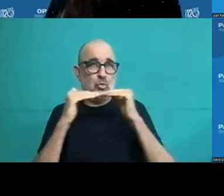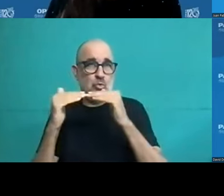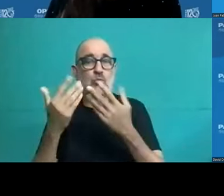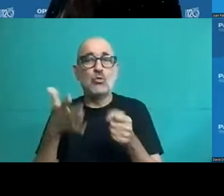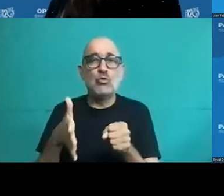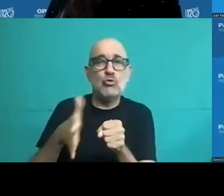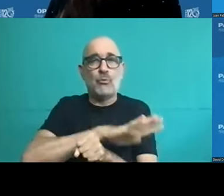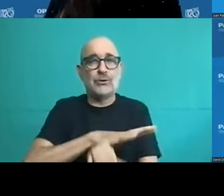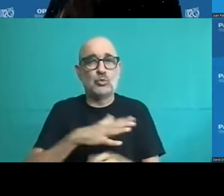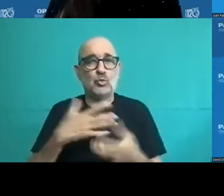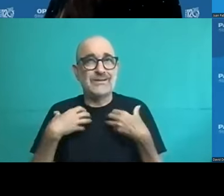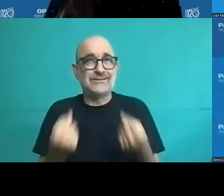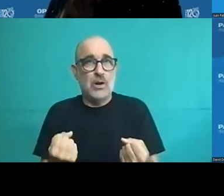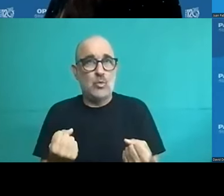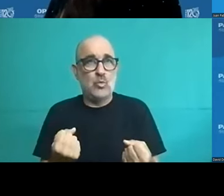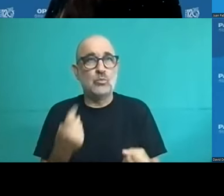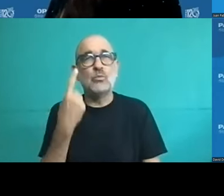and the regulation of the private sector.